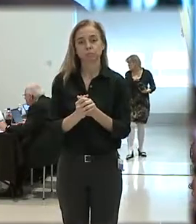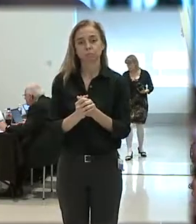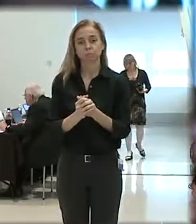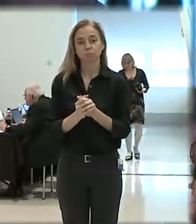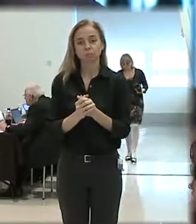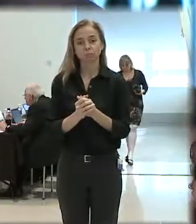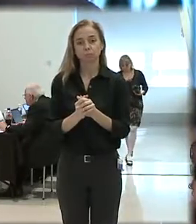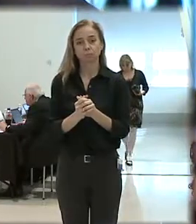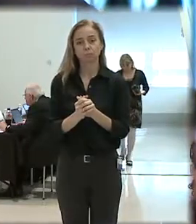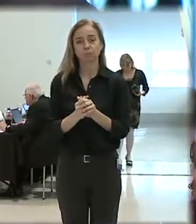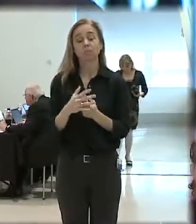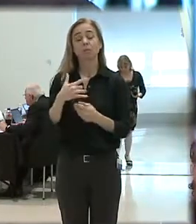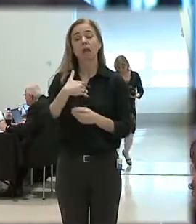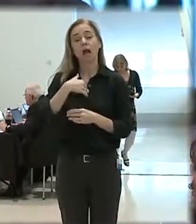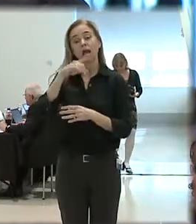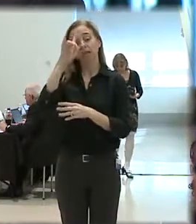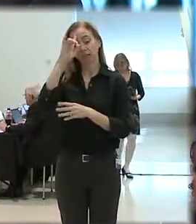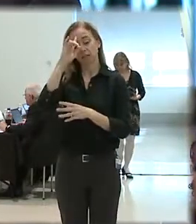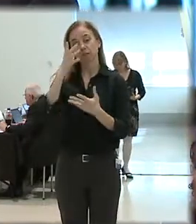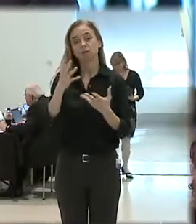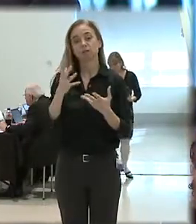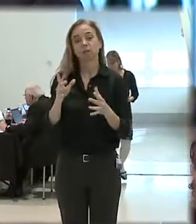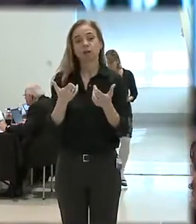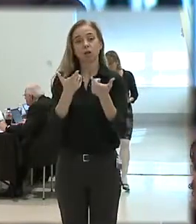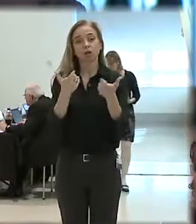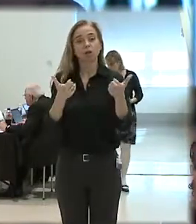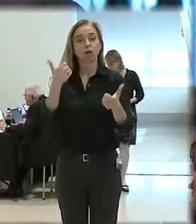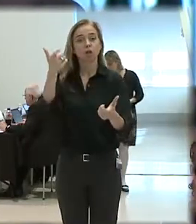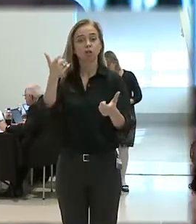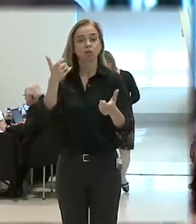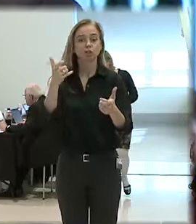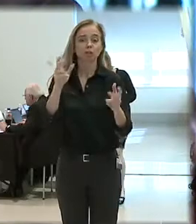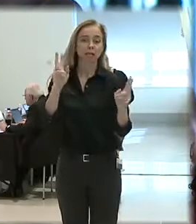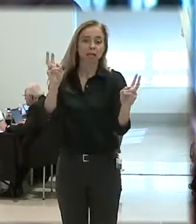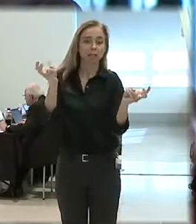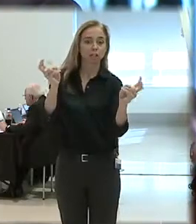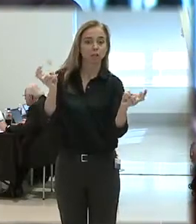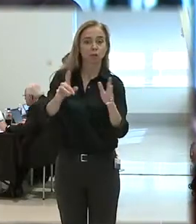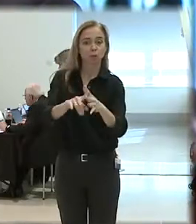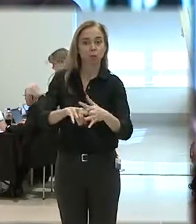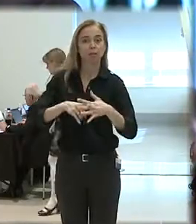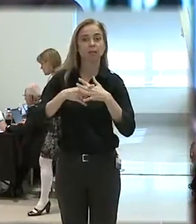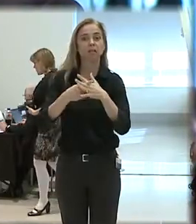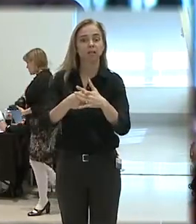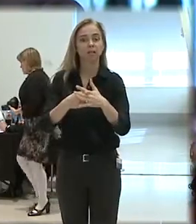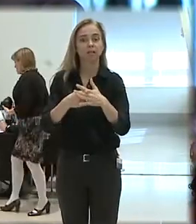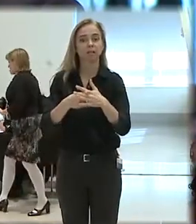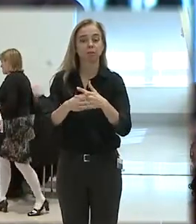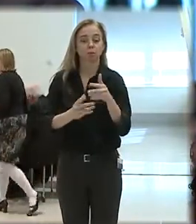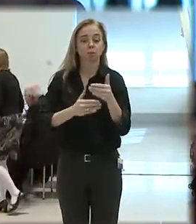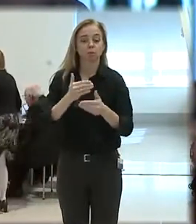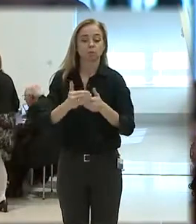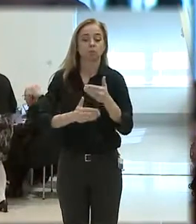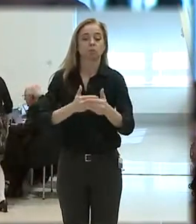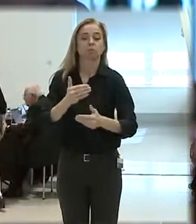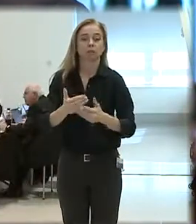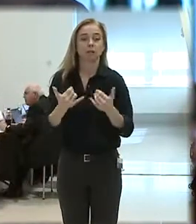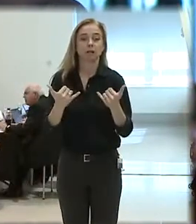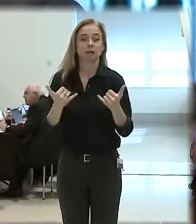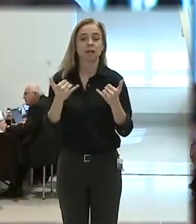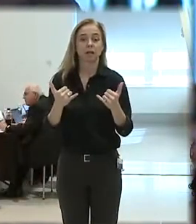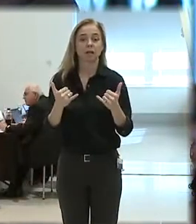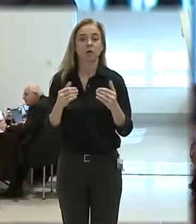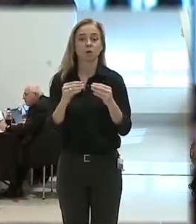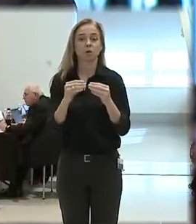However, I believe there is a larger issue that is beginning to gain traction among progressive